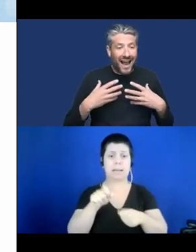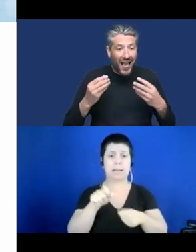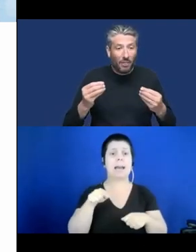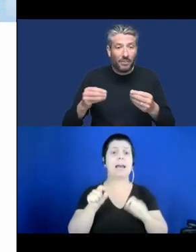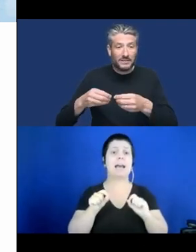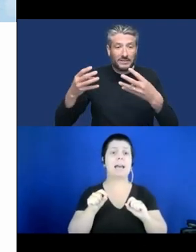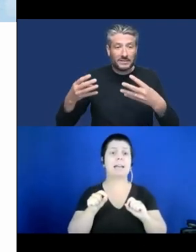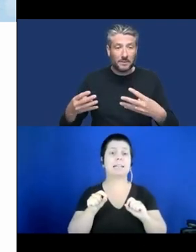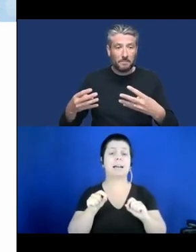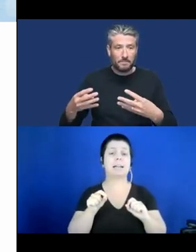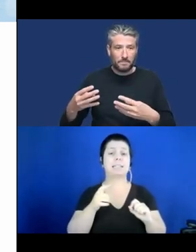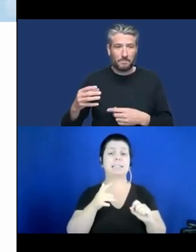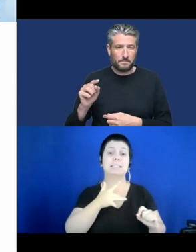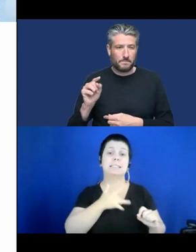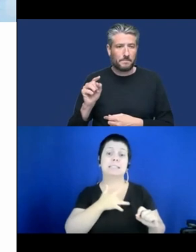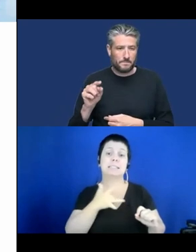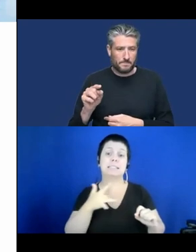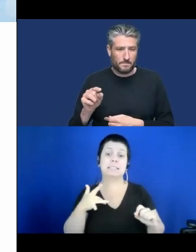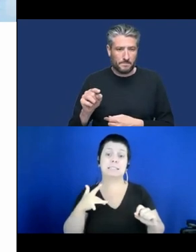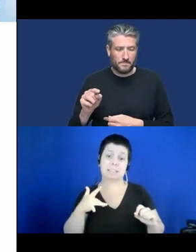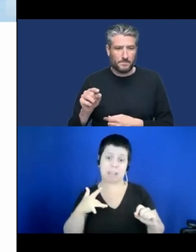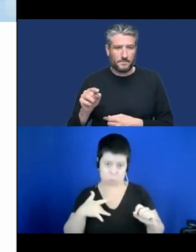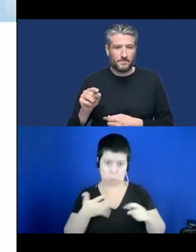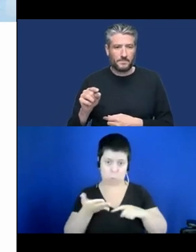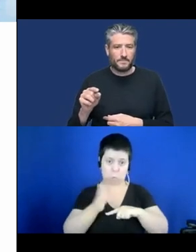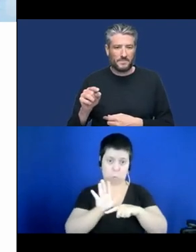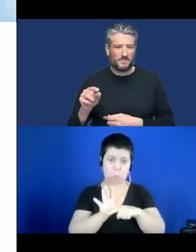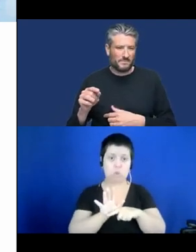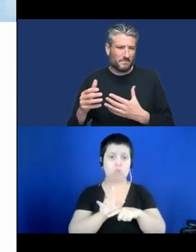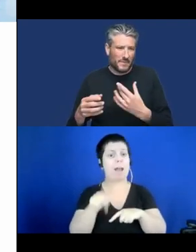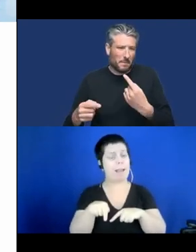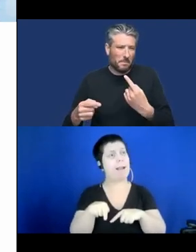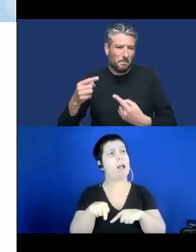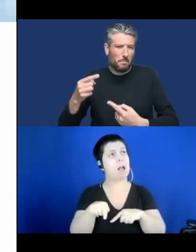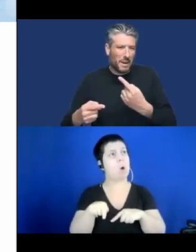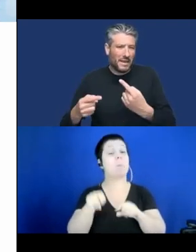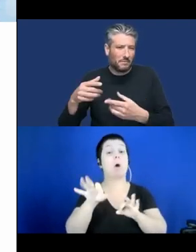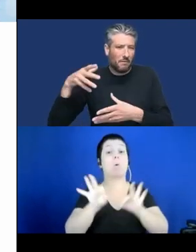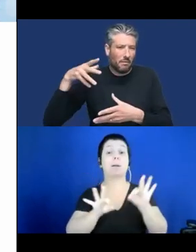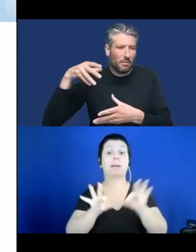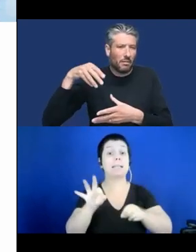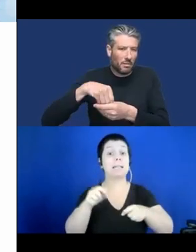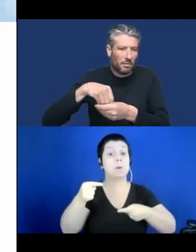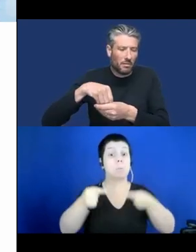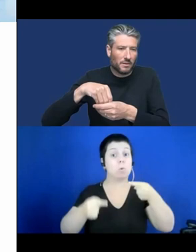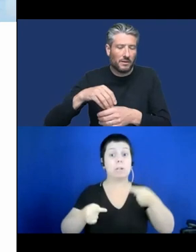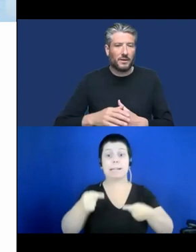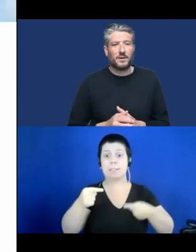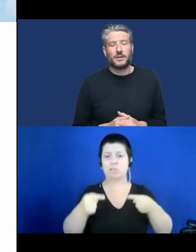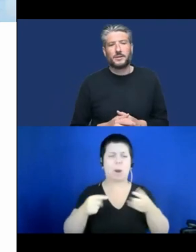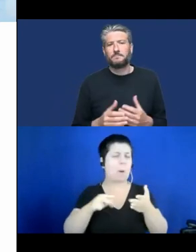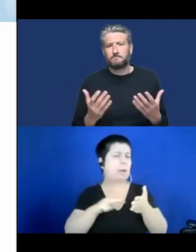to a smaller or larger extent. And means that